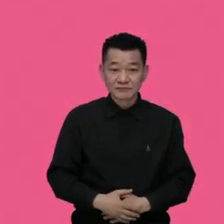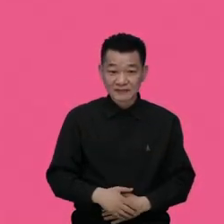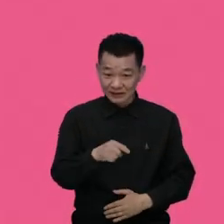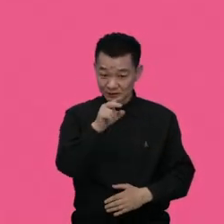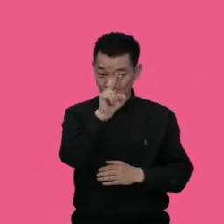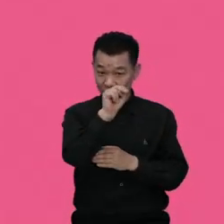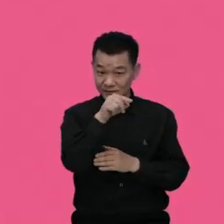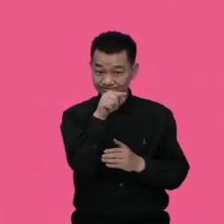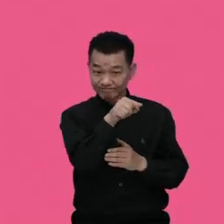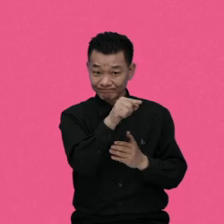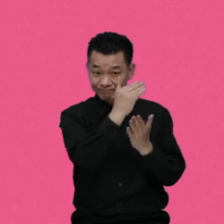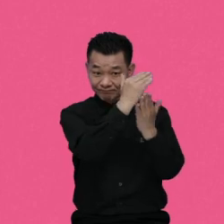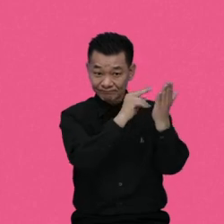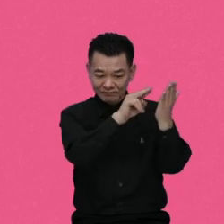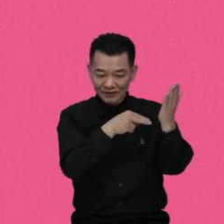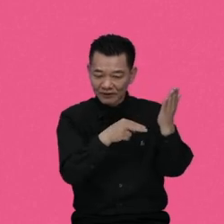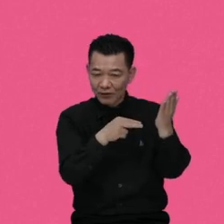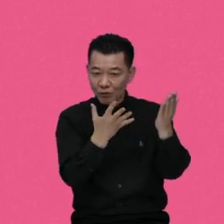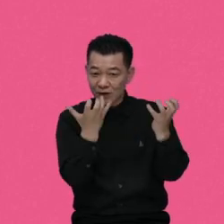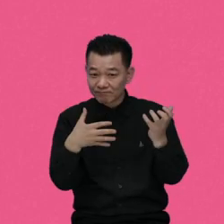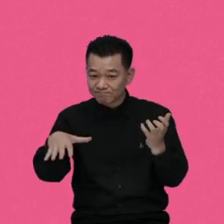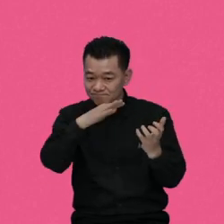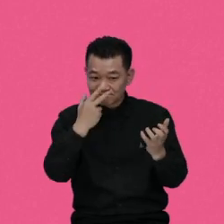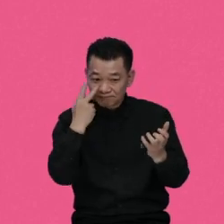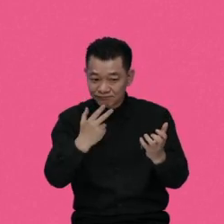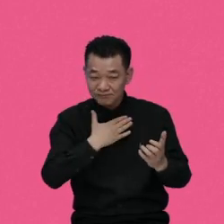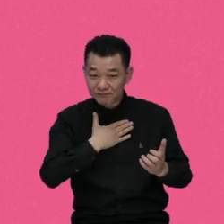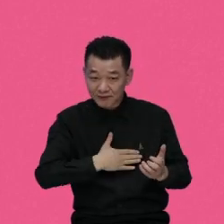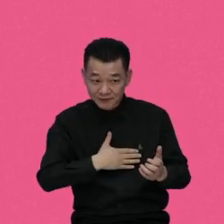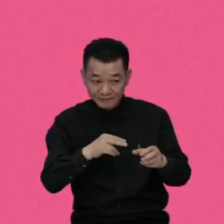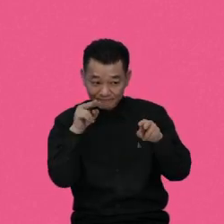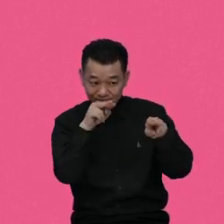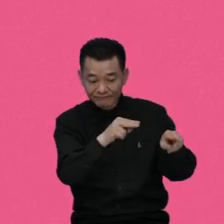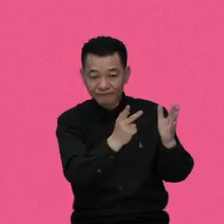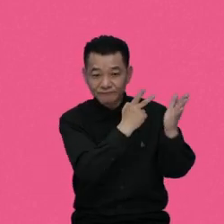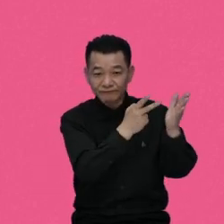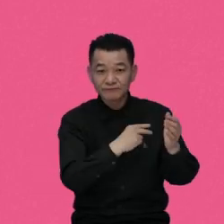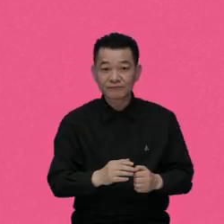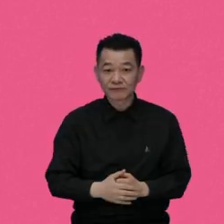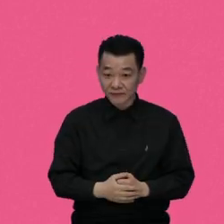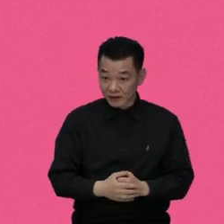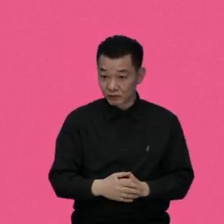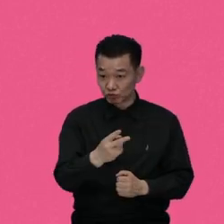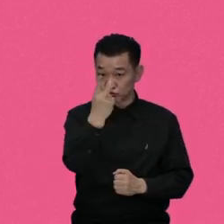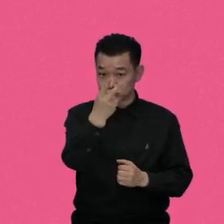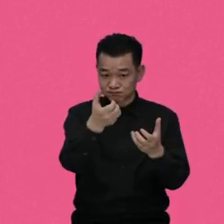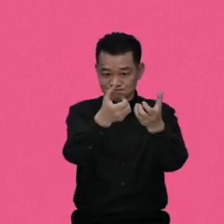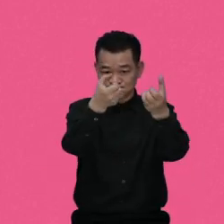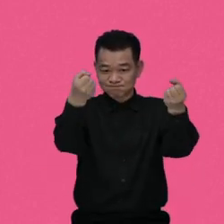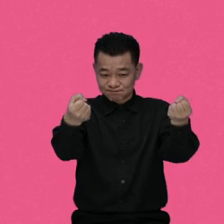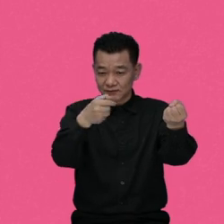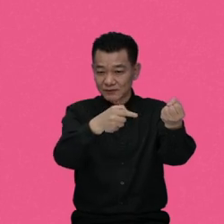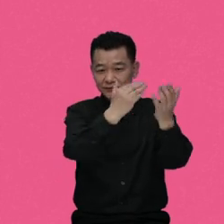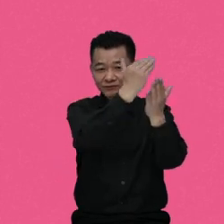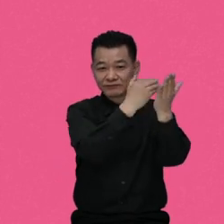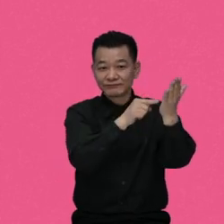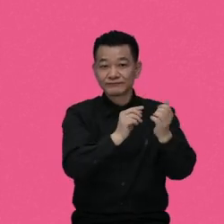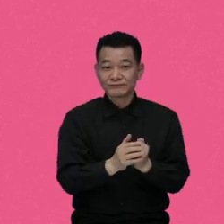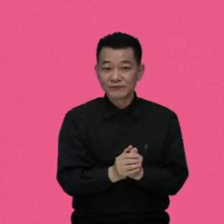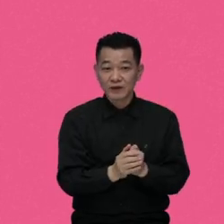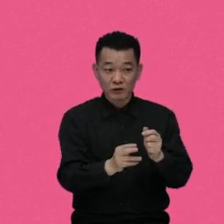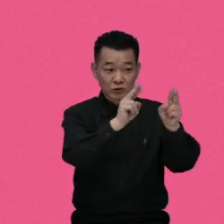Then, let's learn about the details of the UN CRPD, shall we? It consists of two parts,